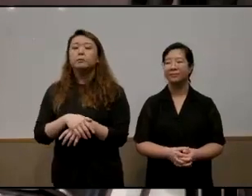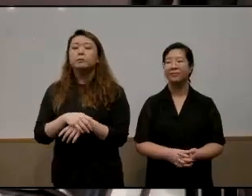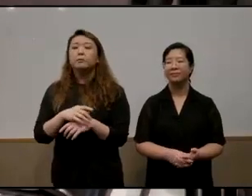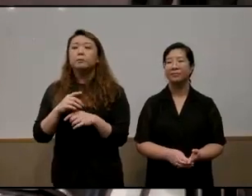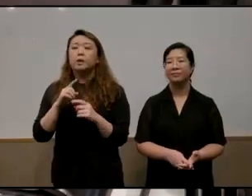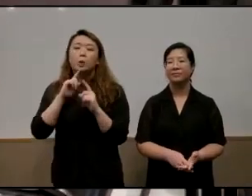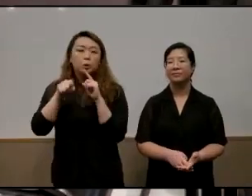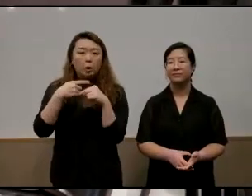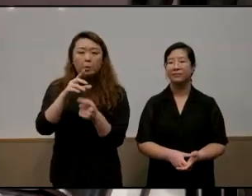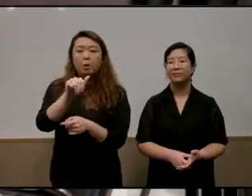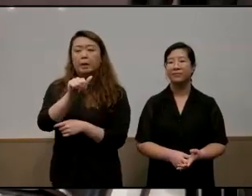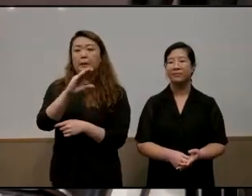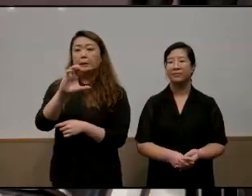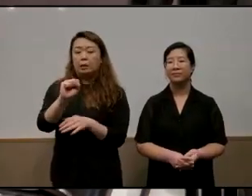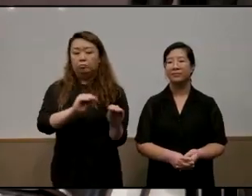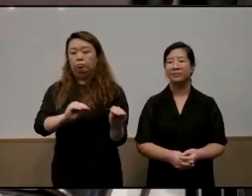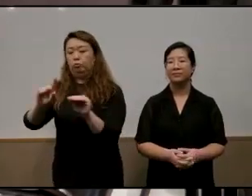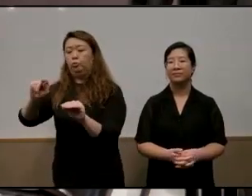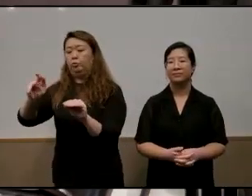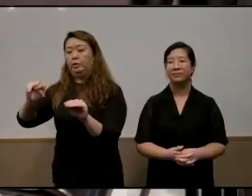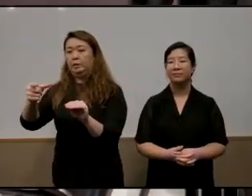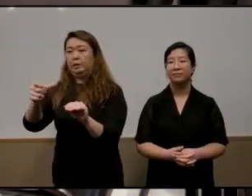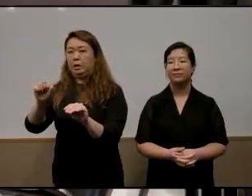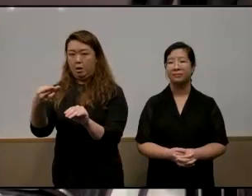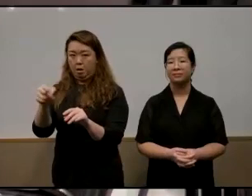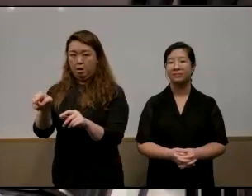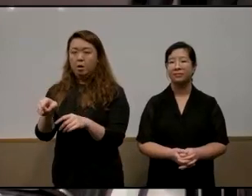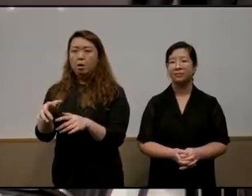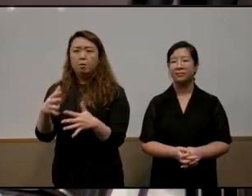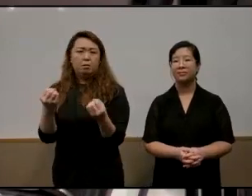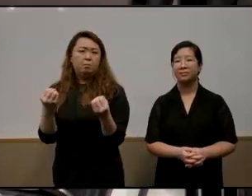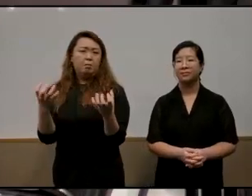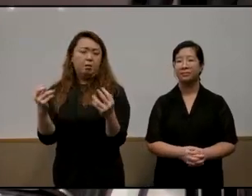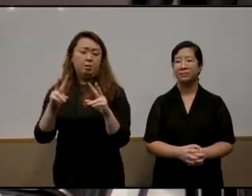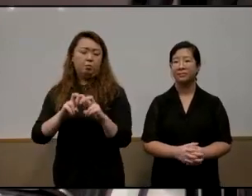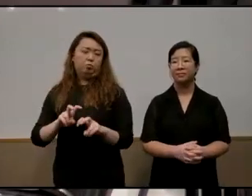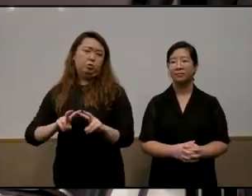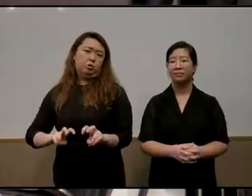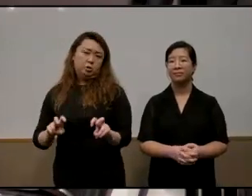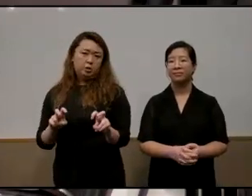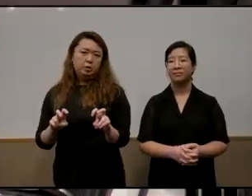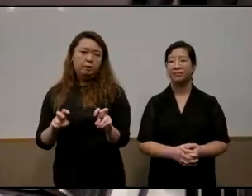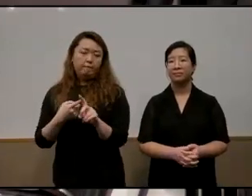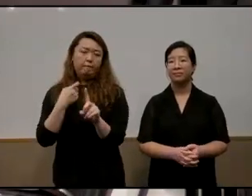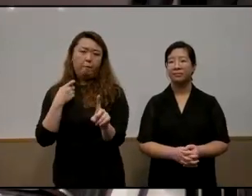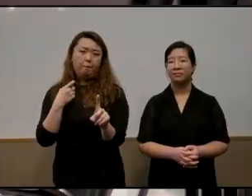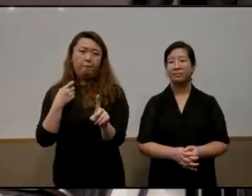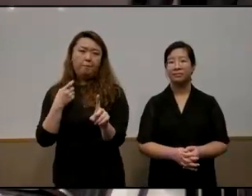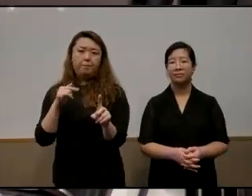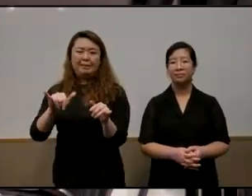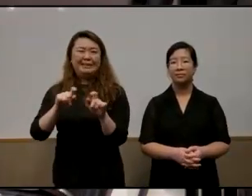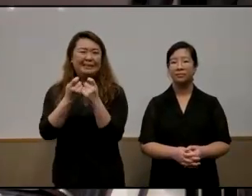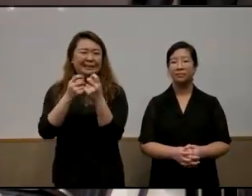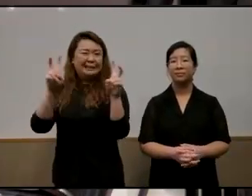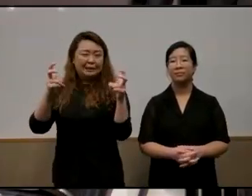acs move to tanga and uh there is a lot of research uh from a from this team